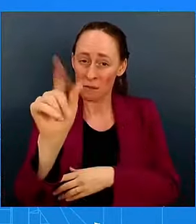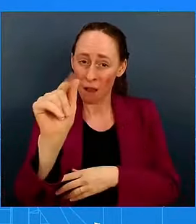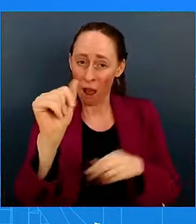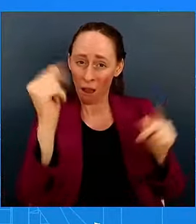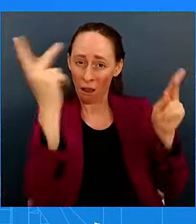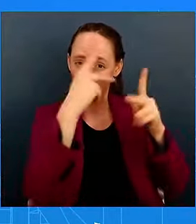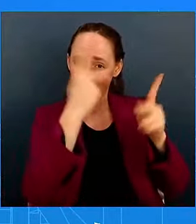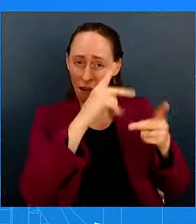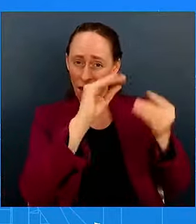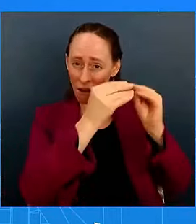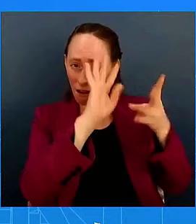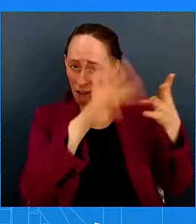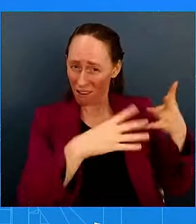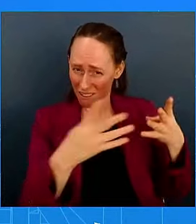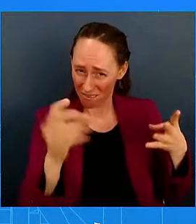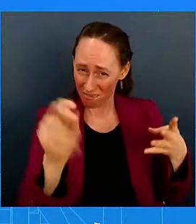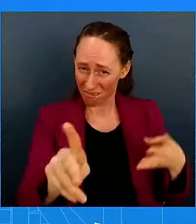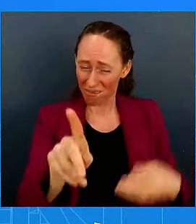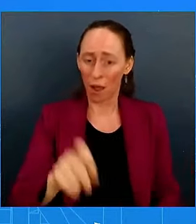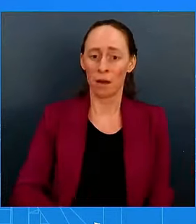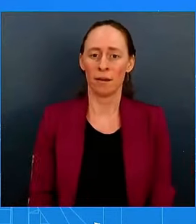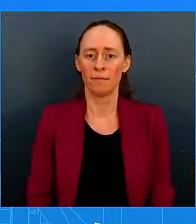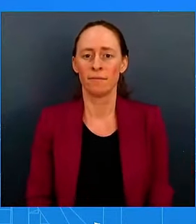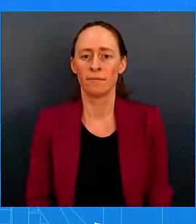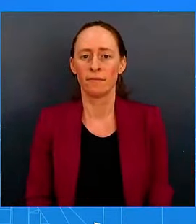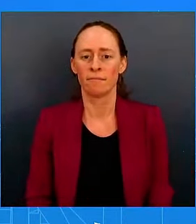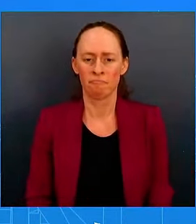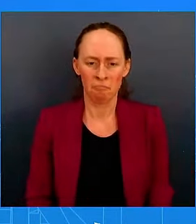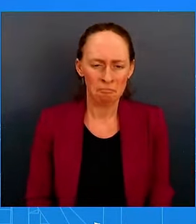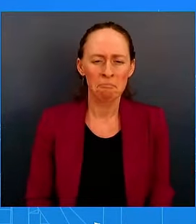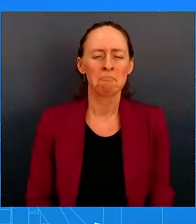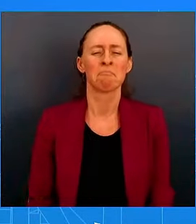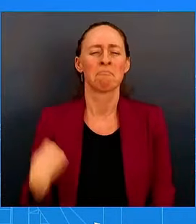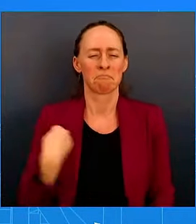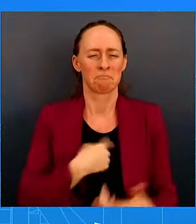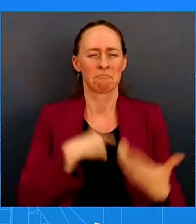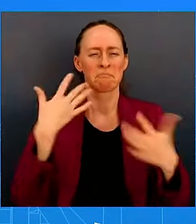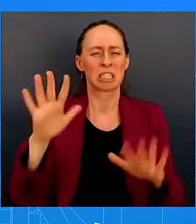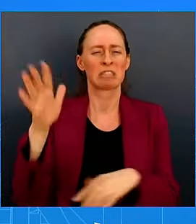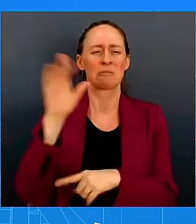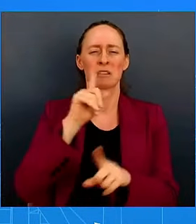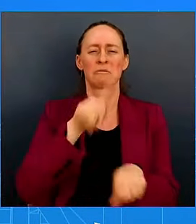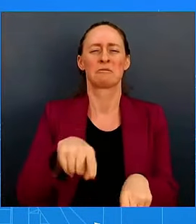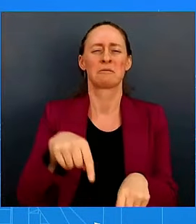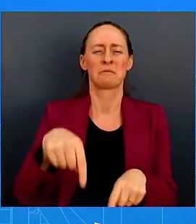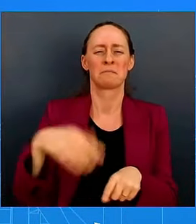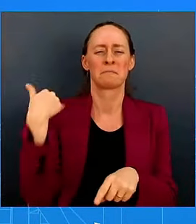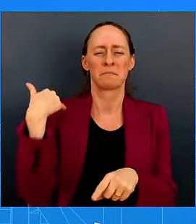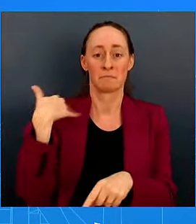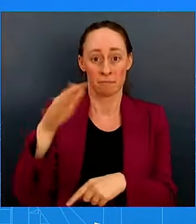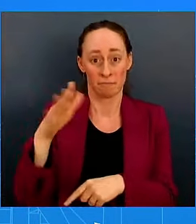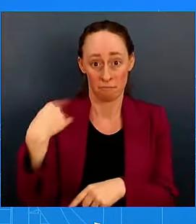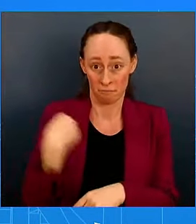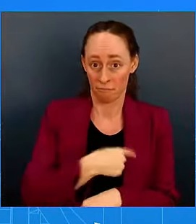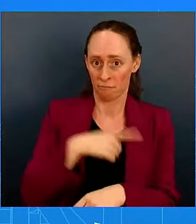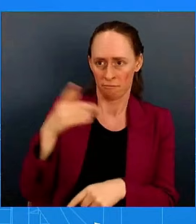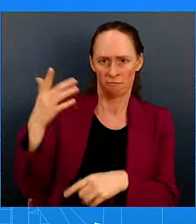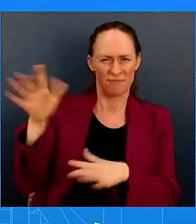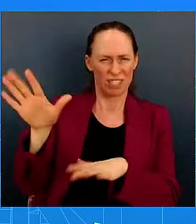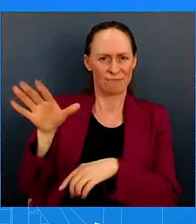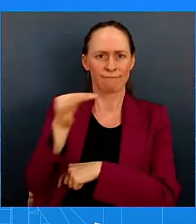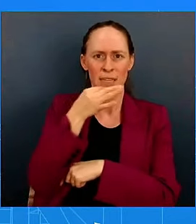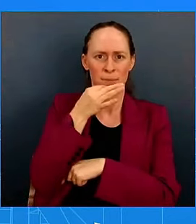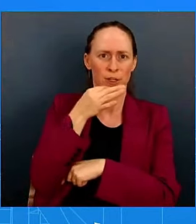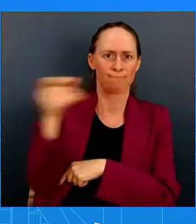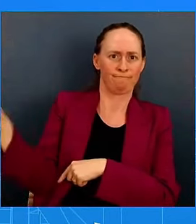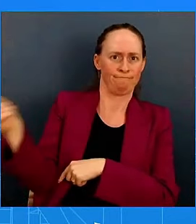stated many times from here before, whether it's one of our economists who have come to the podium or myself, the stock market is not our